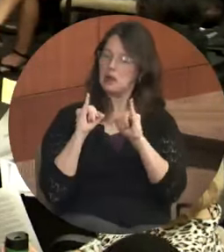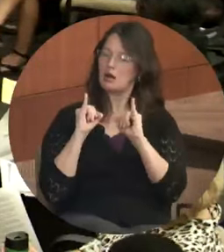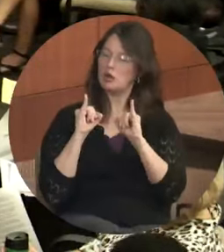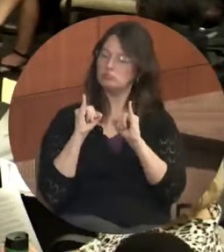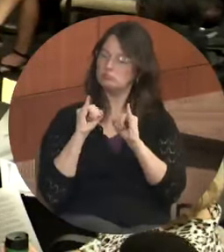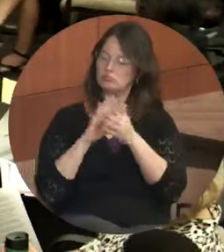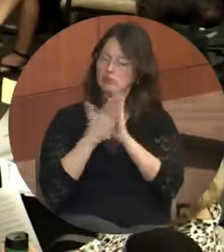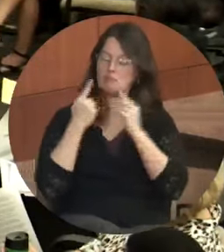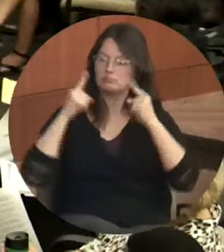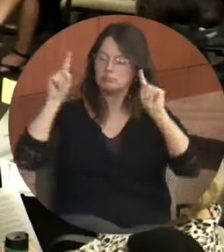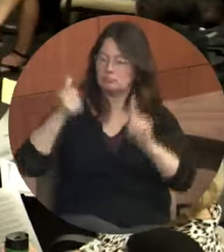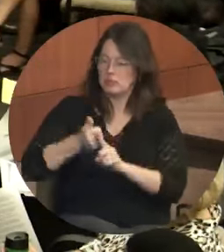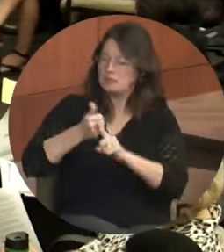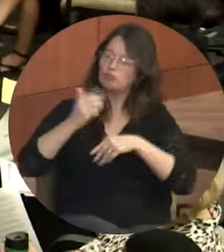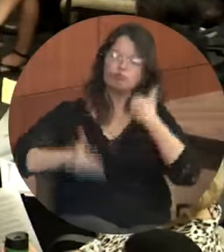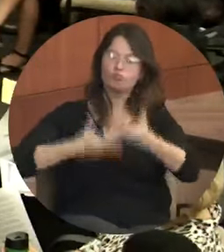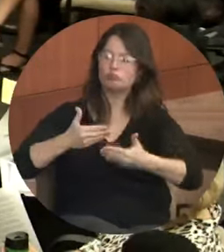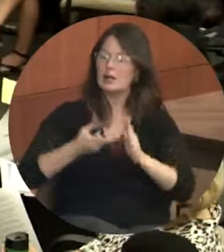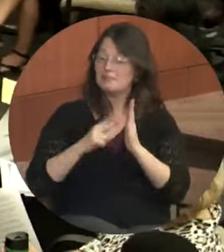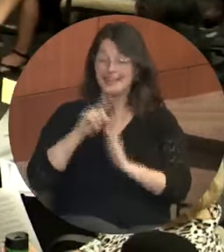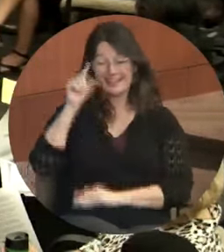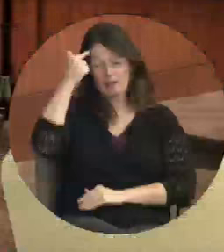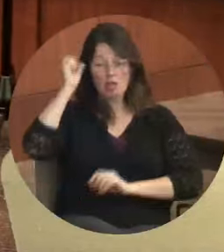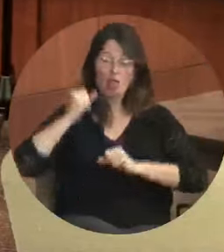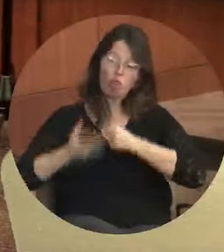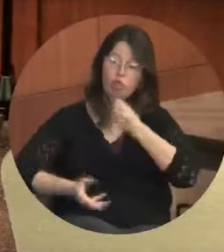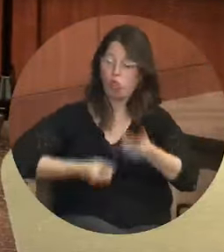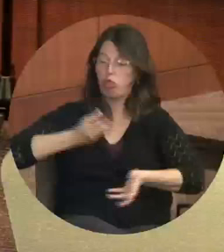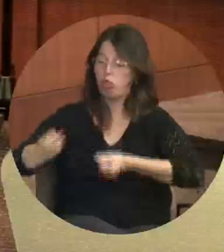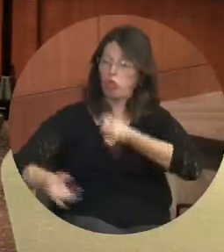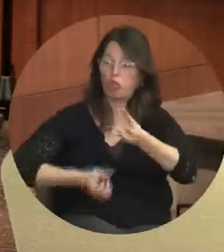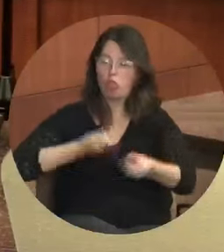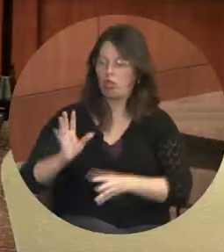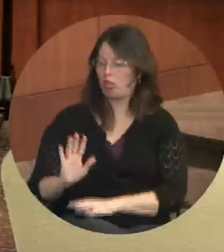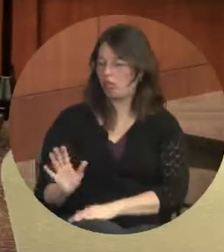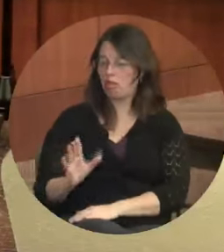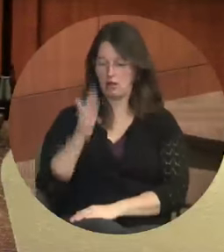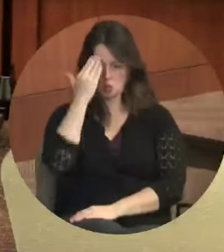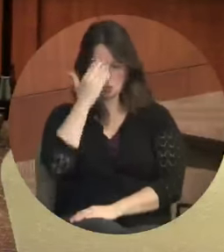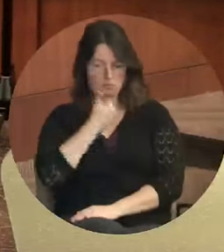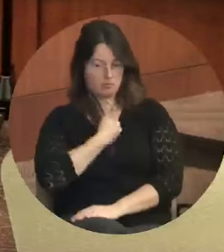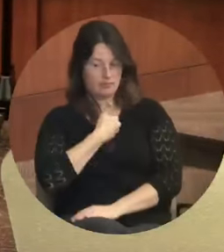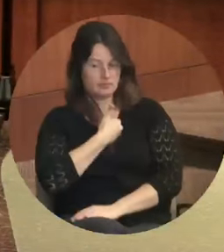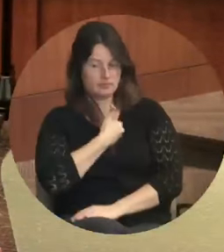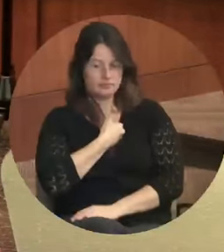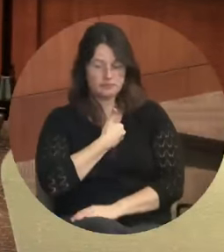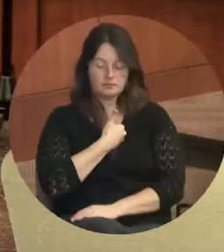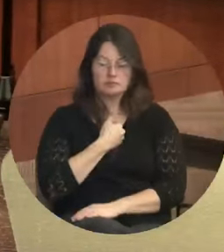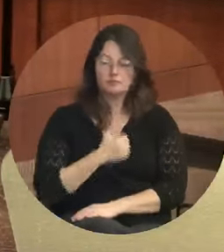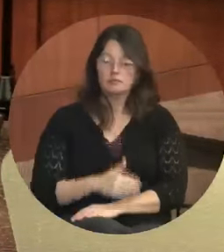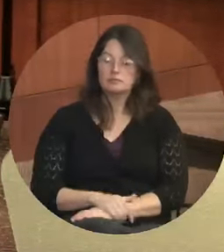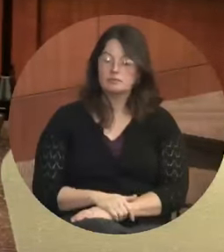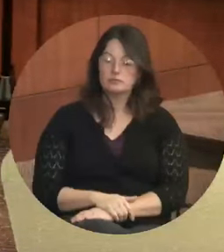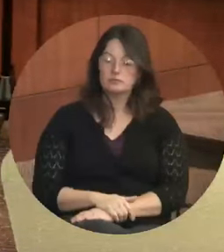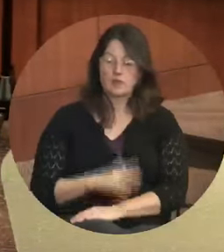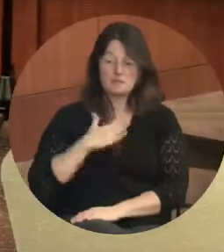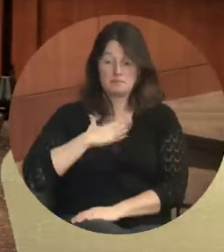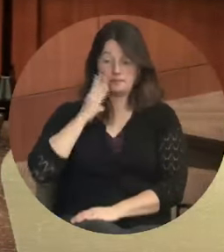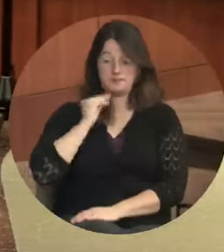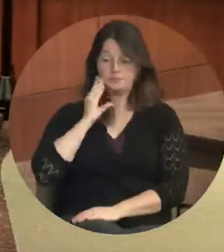This is not a government handout. I know from personal experience, however, that without